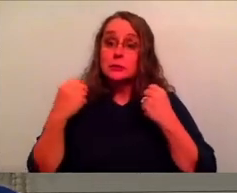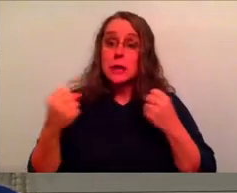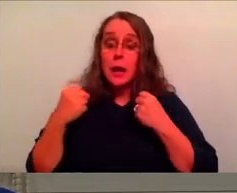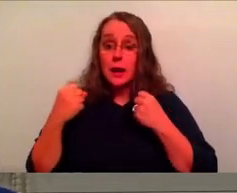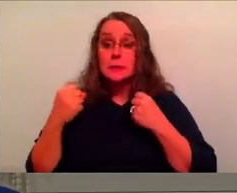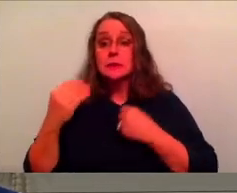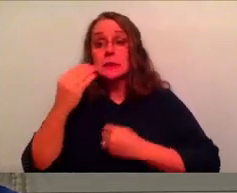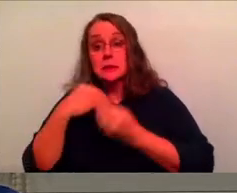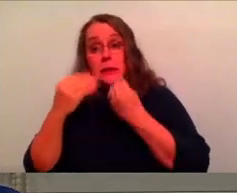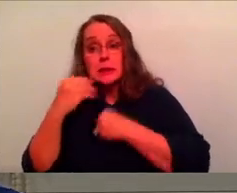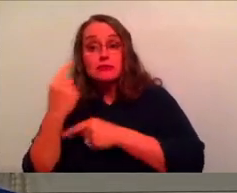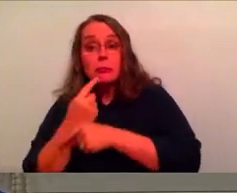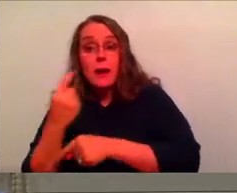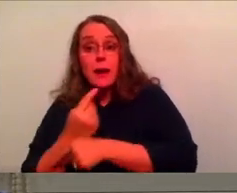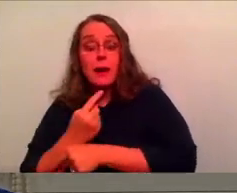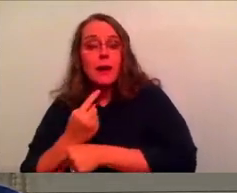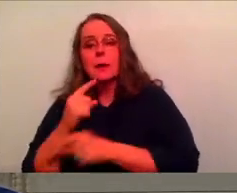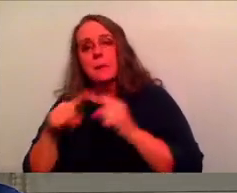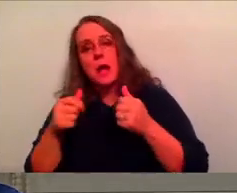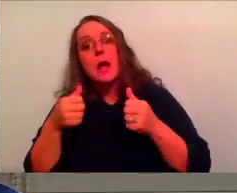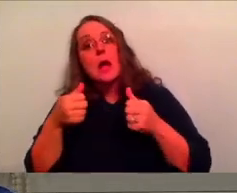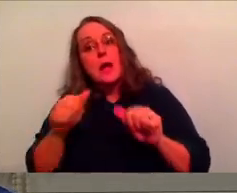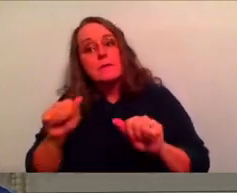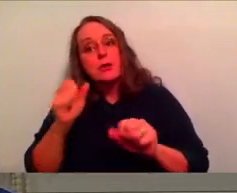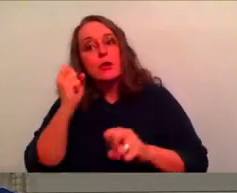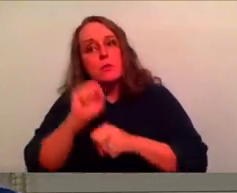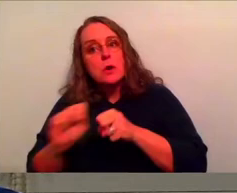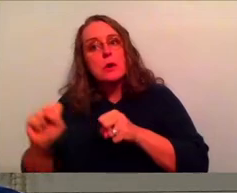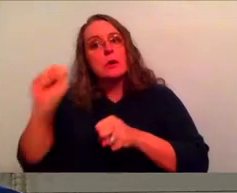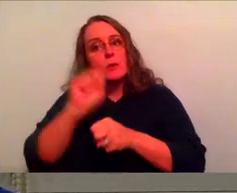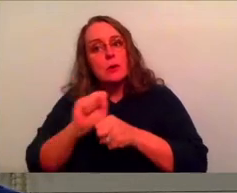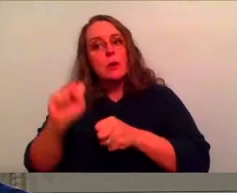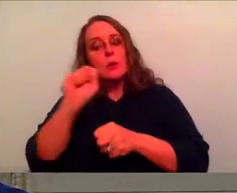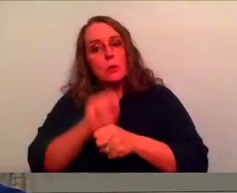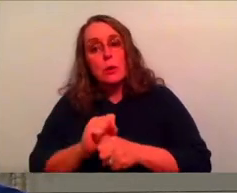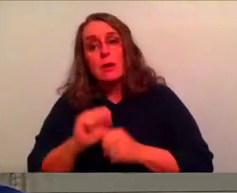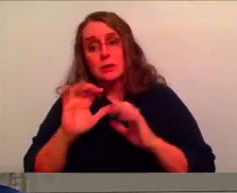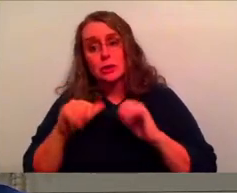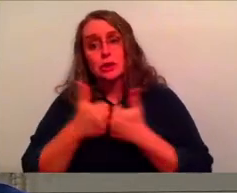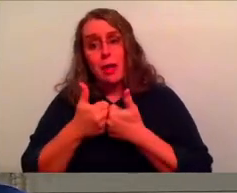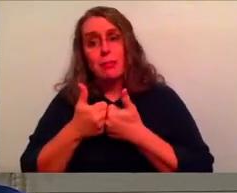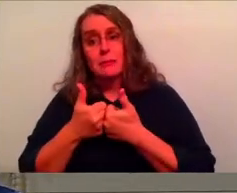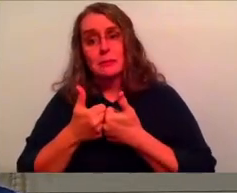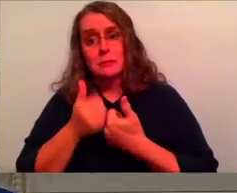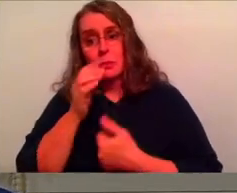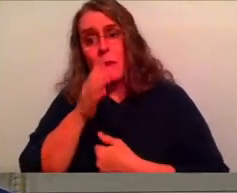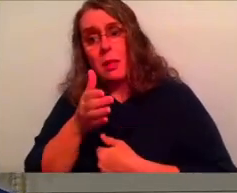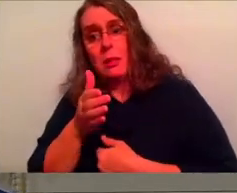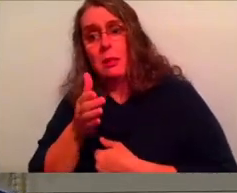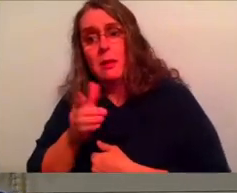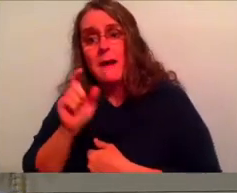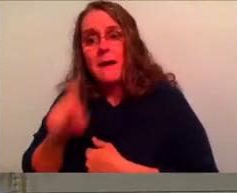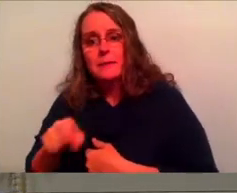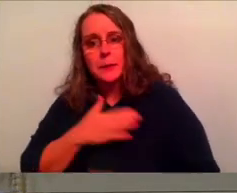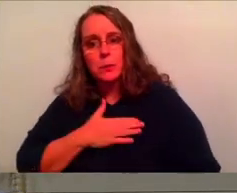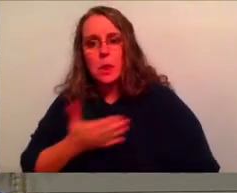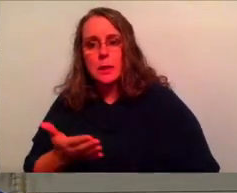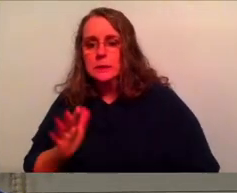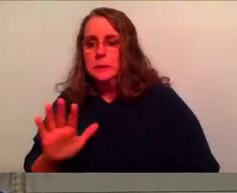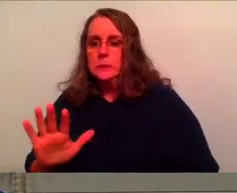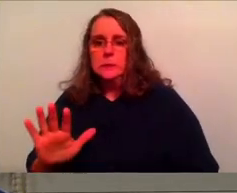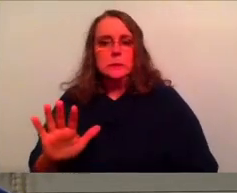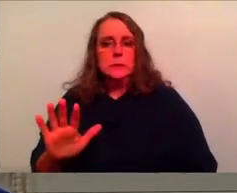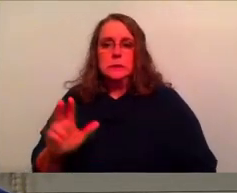take effort. Those are things that take us being able to step in and go, Hey, this is going to be challenging. And so I have to be willing to go, wow, this is terrible.